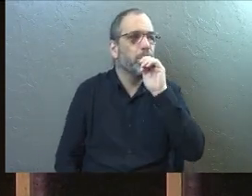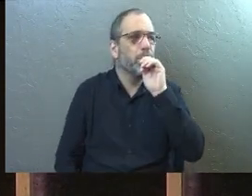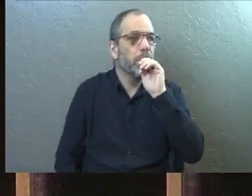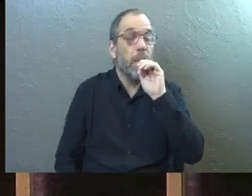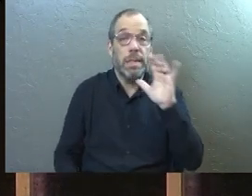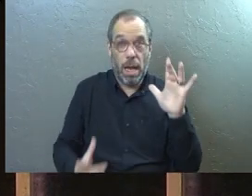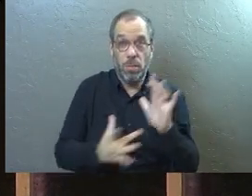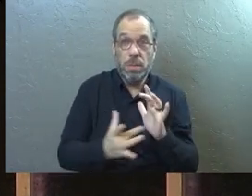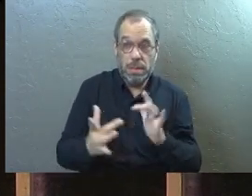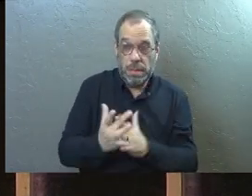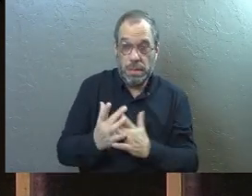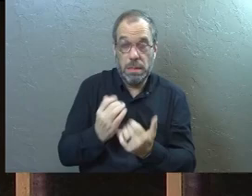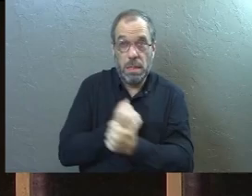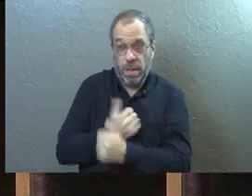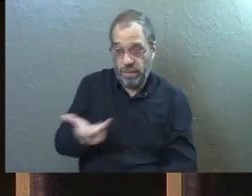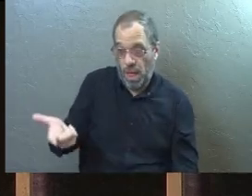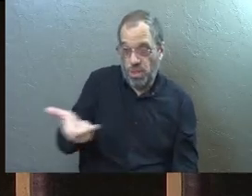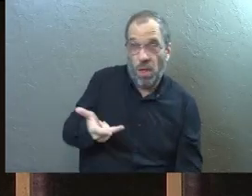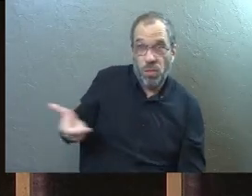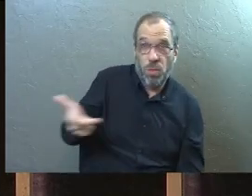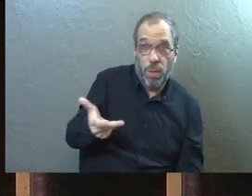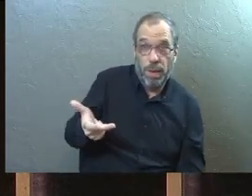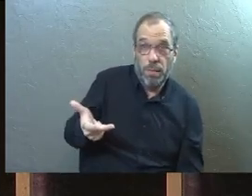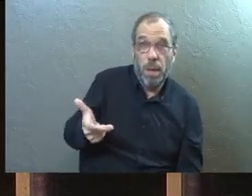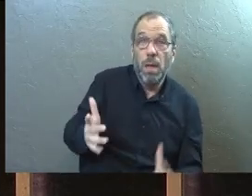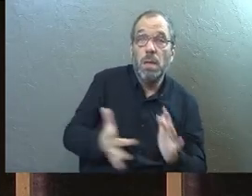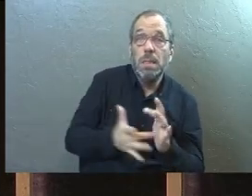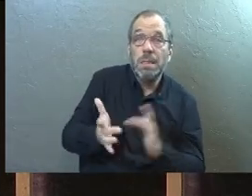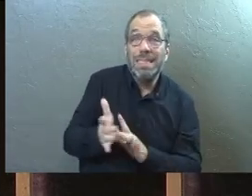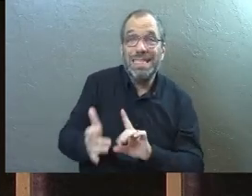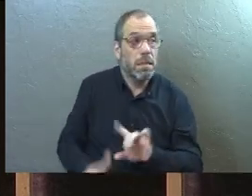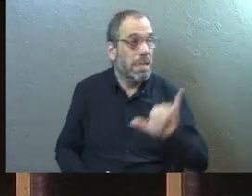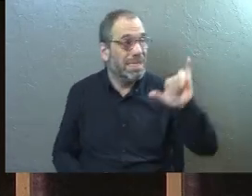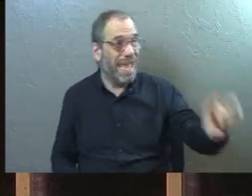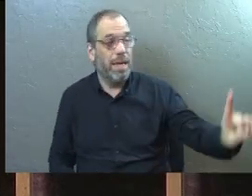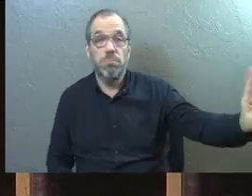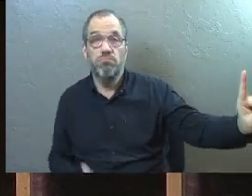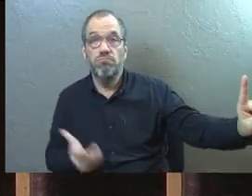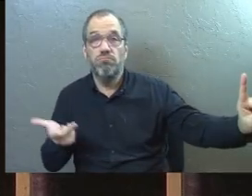because Jesus loved them, he decided to delay.